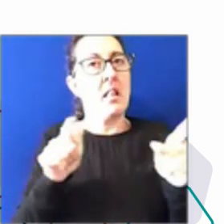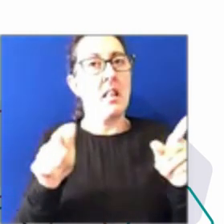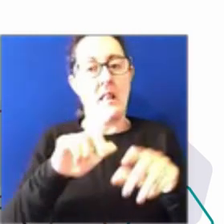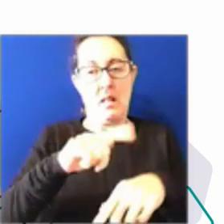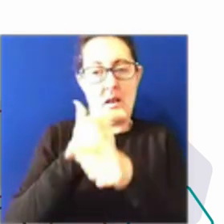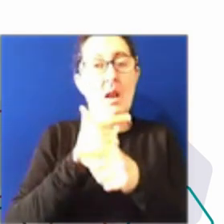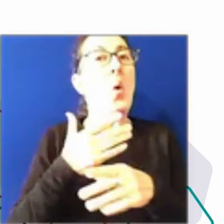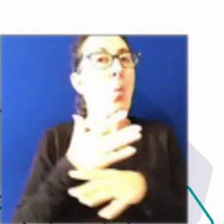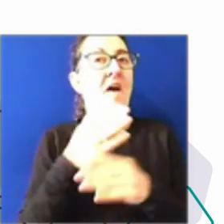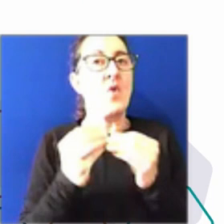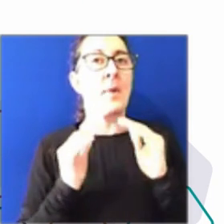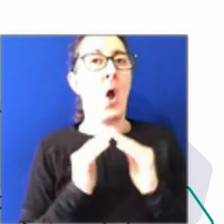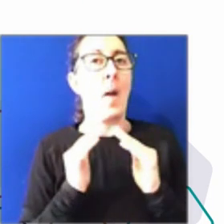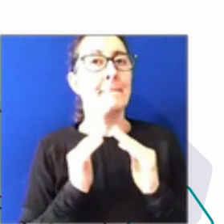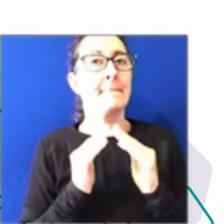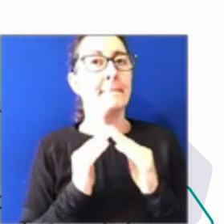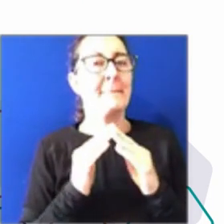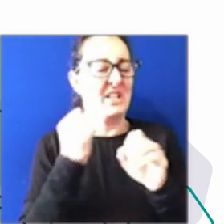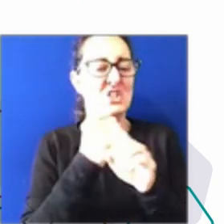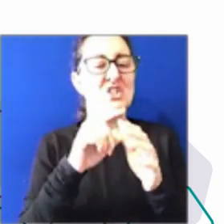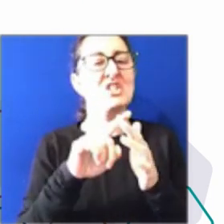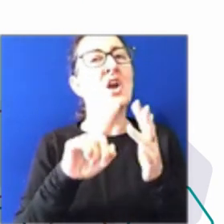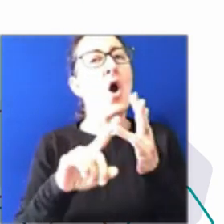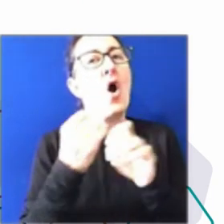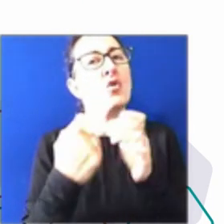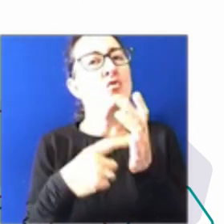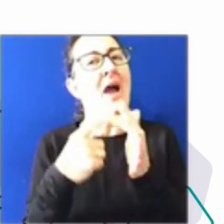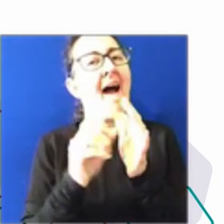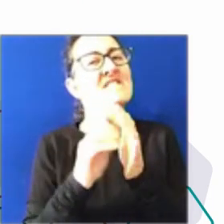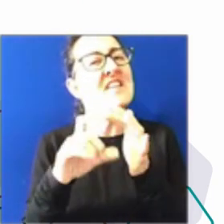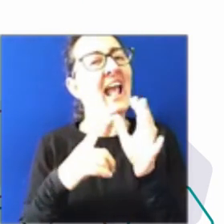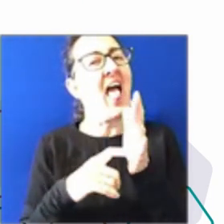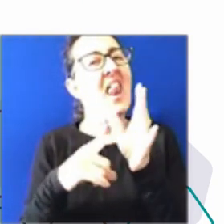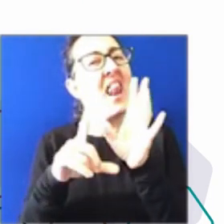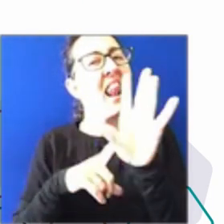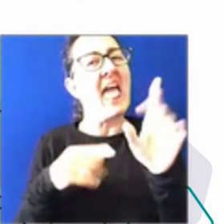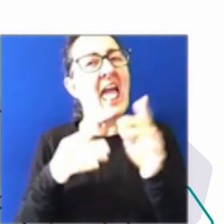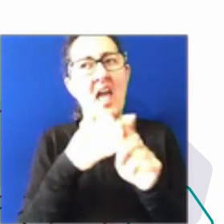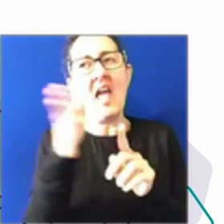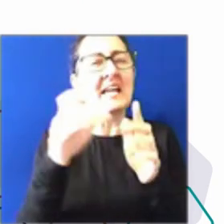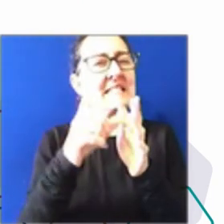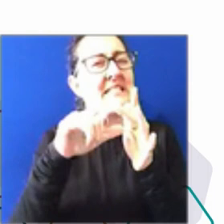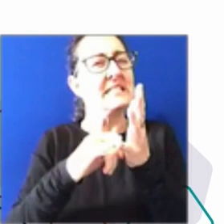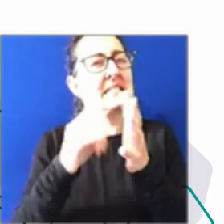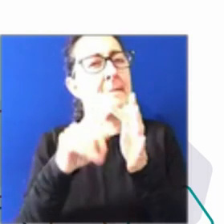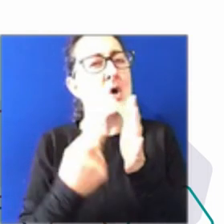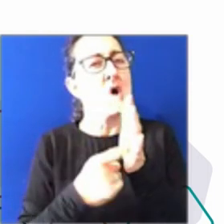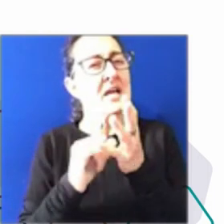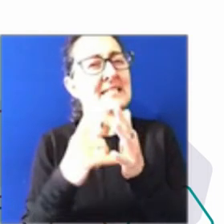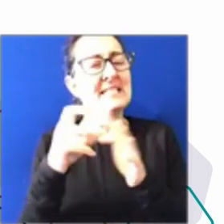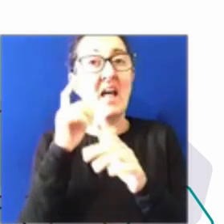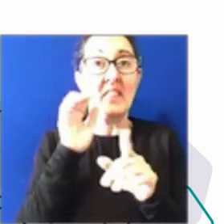will start with Rebecca, because you're already doing this. I'll to Helen on this one.